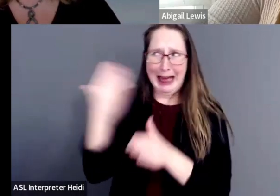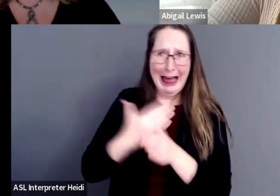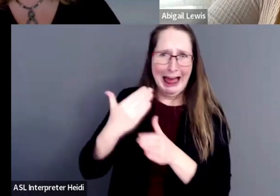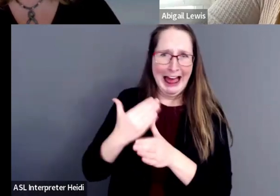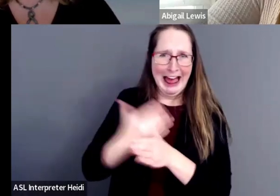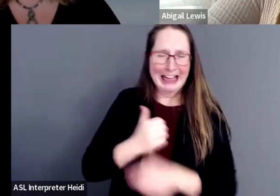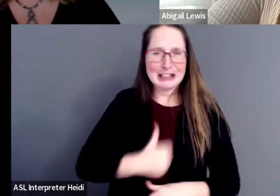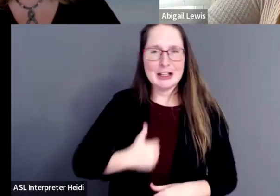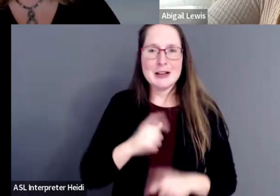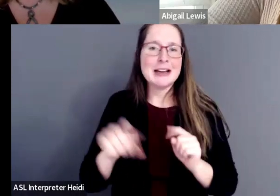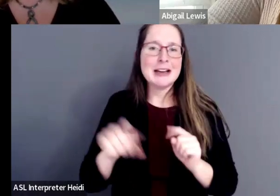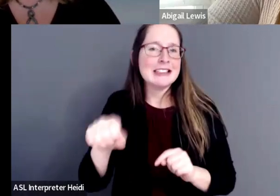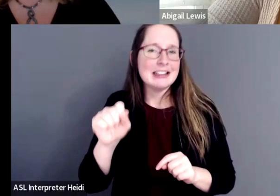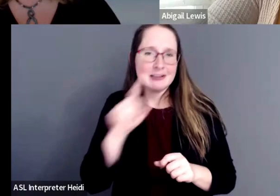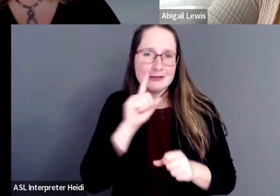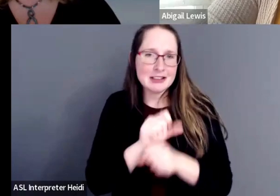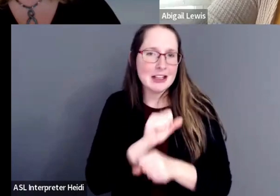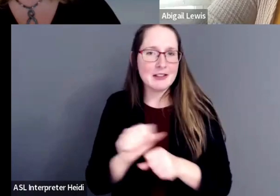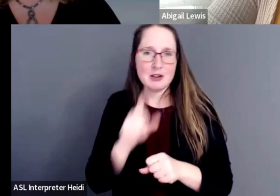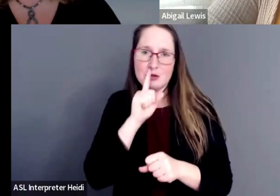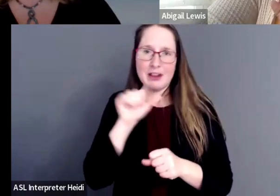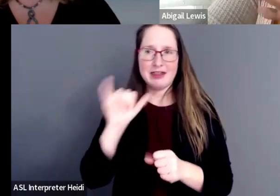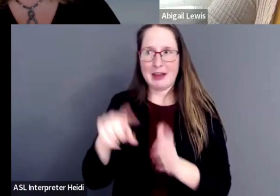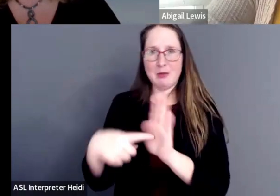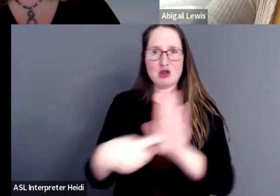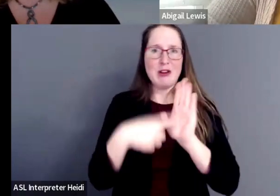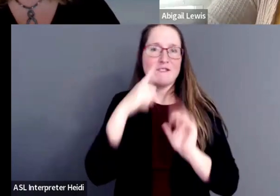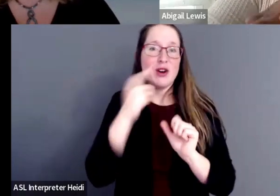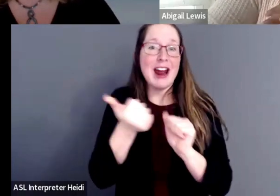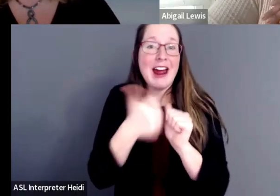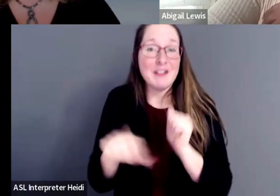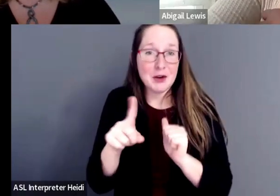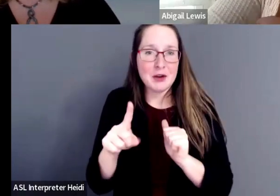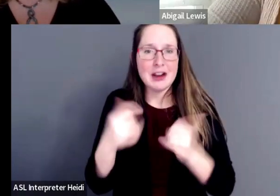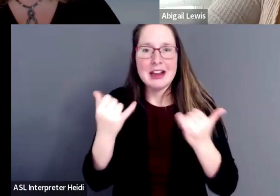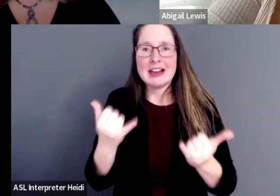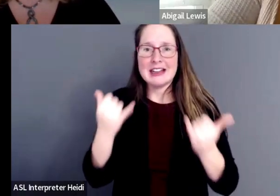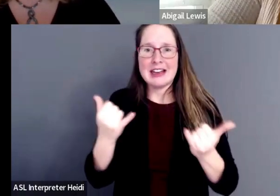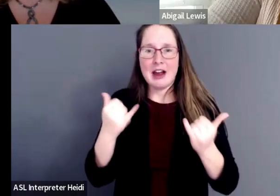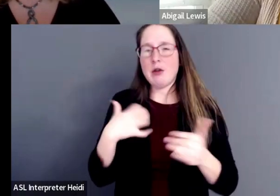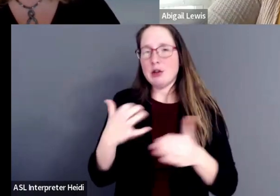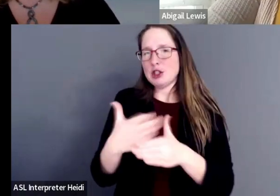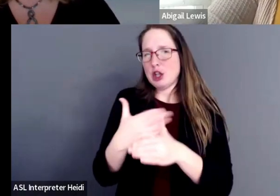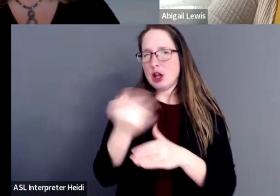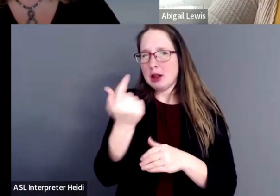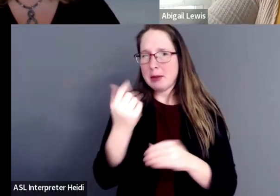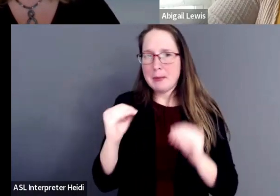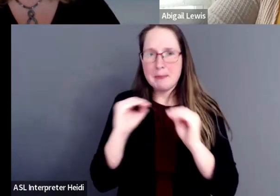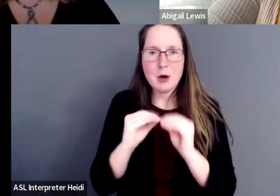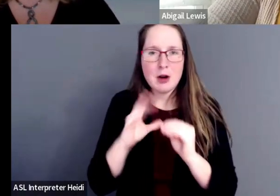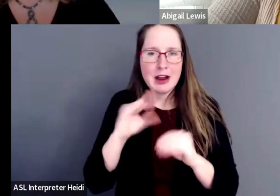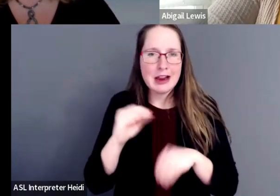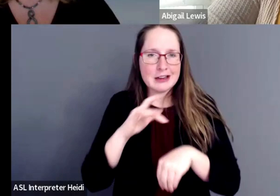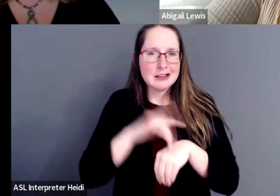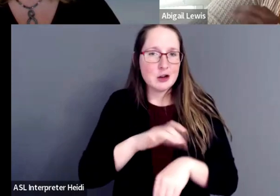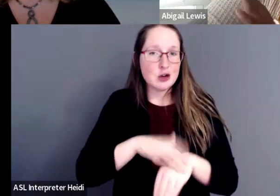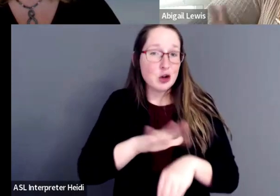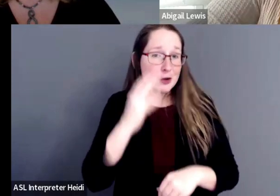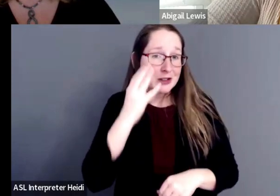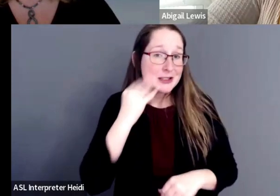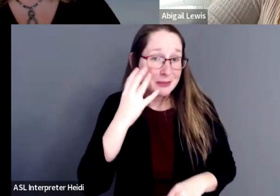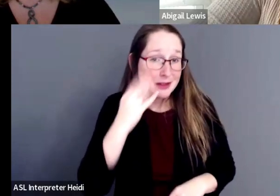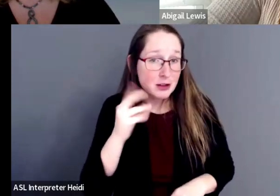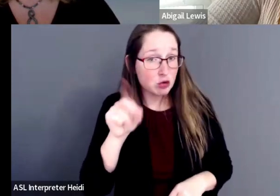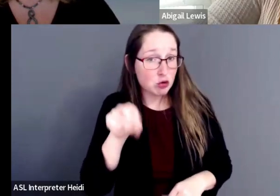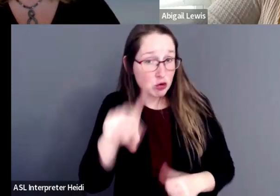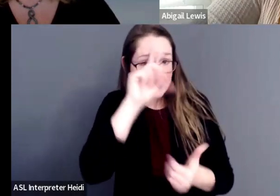yeah, Kirby did put a toll on everyone. So I just want to, like, share a little bit more and talk about your experience. Do